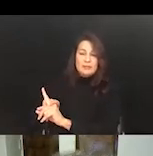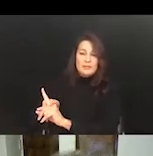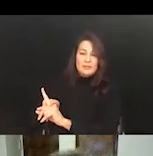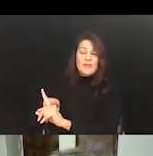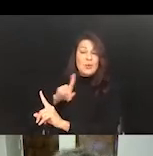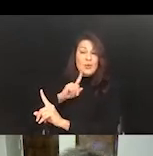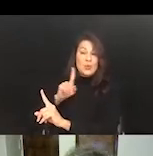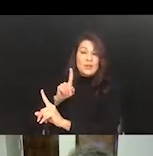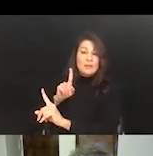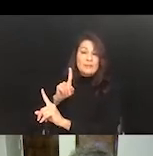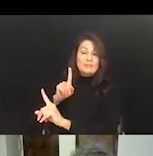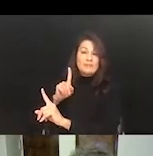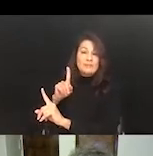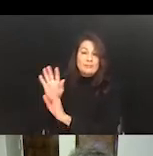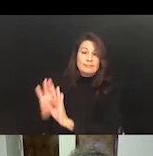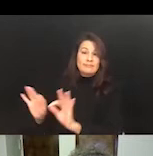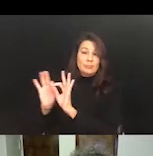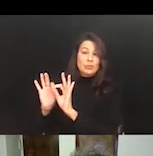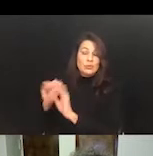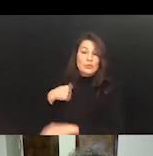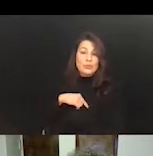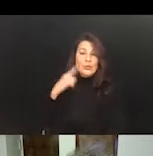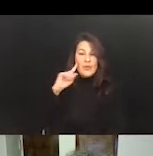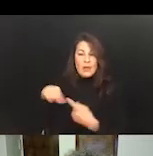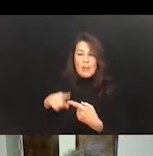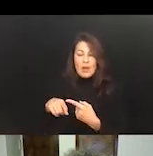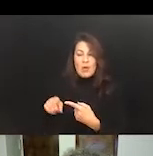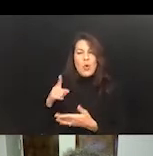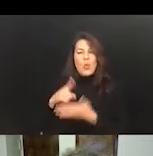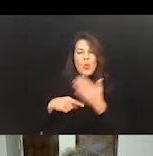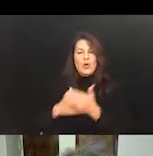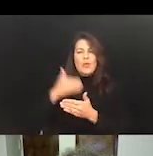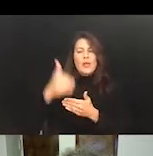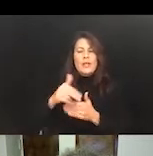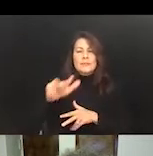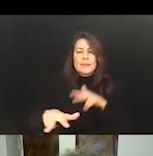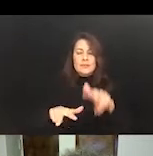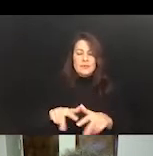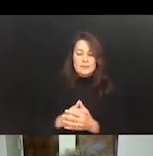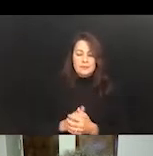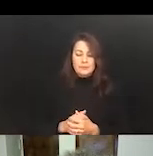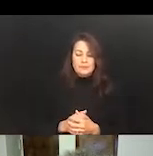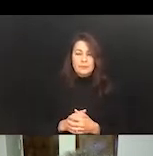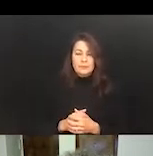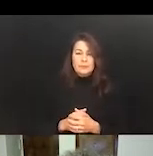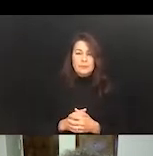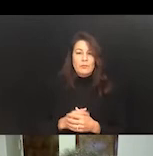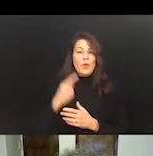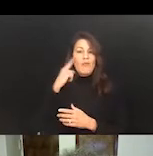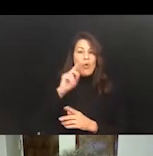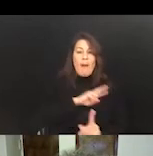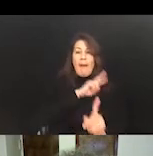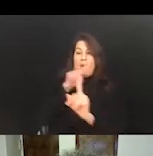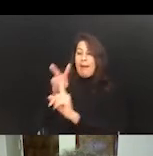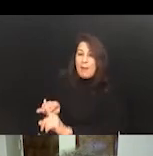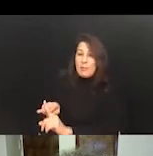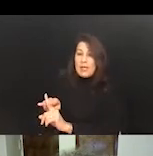that we think about what are the next steps in terms of application of